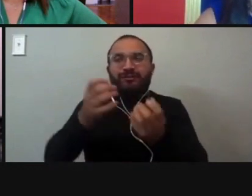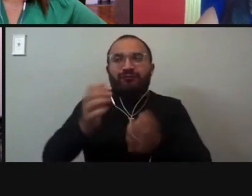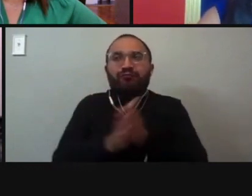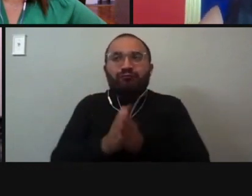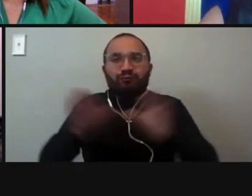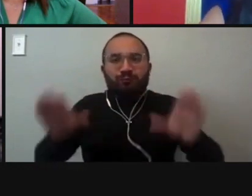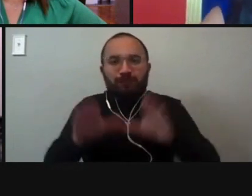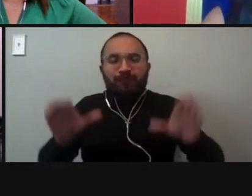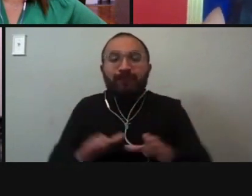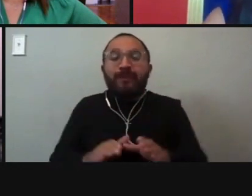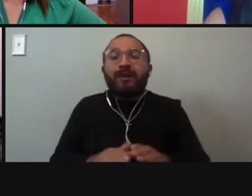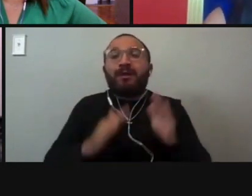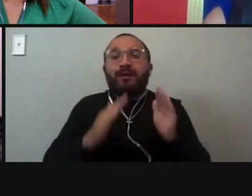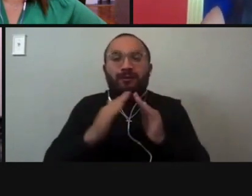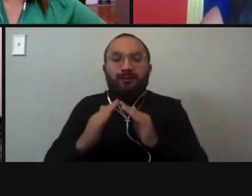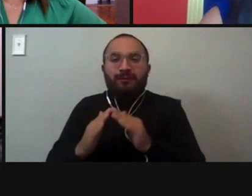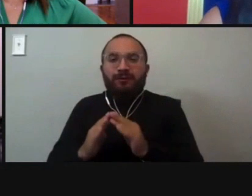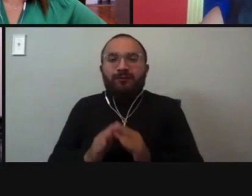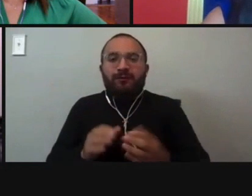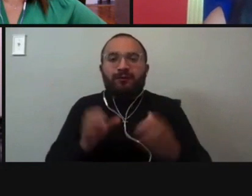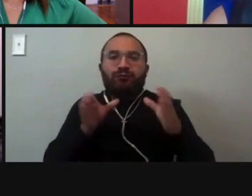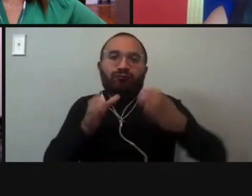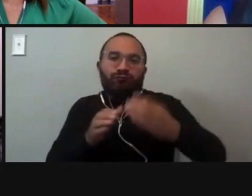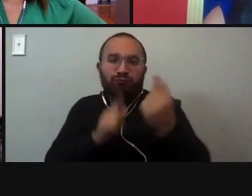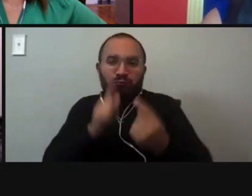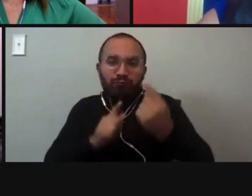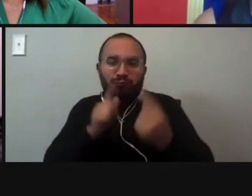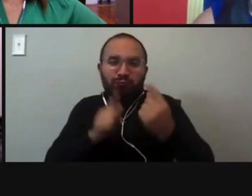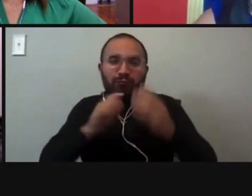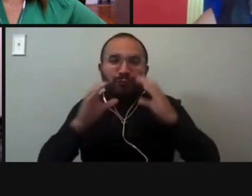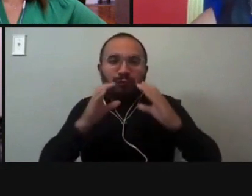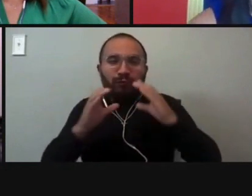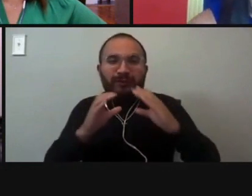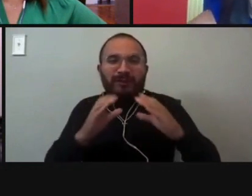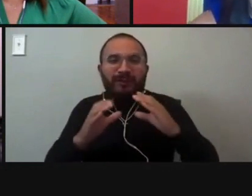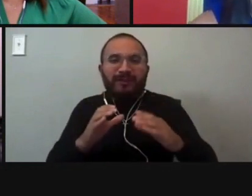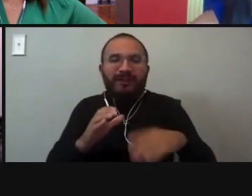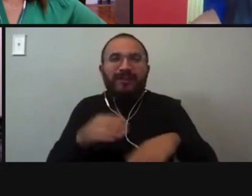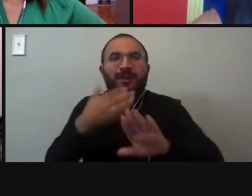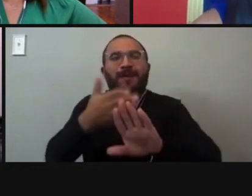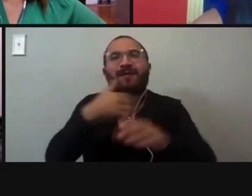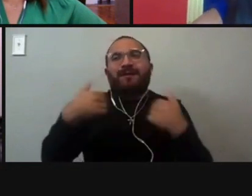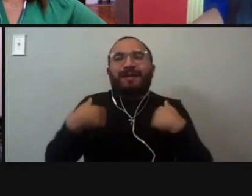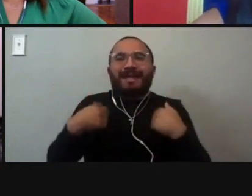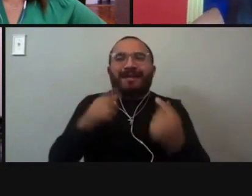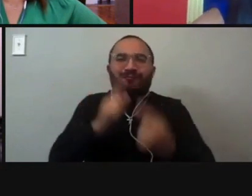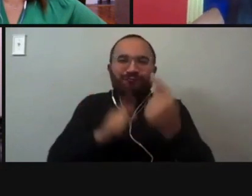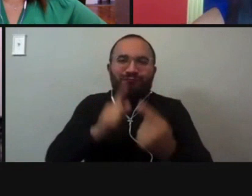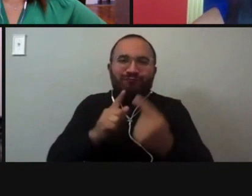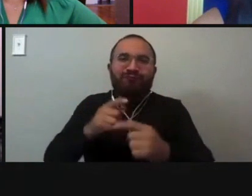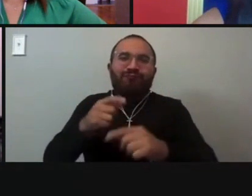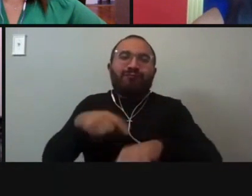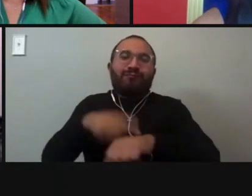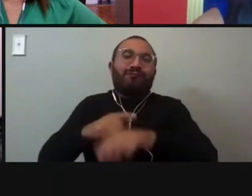We've had the pleasure of working with them before on candidate forums, you know, in person and in before times. And